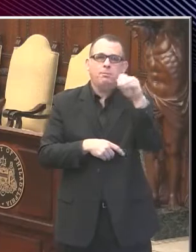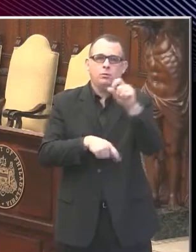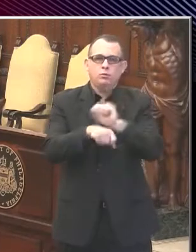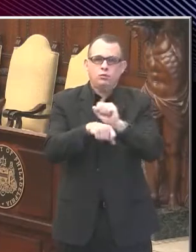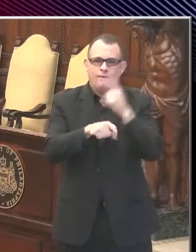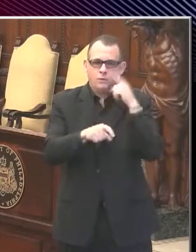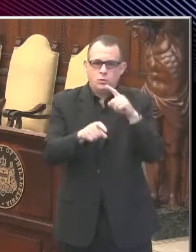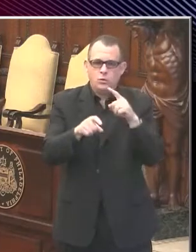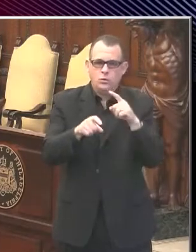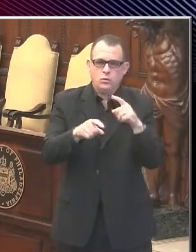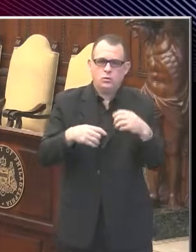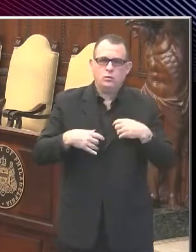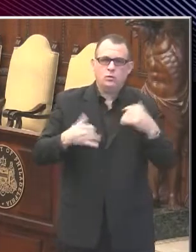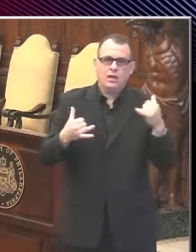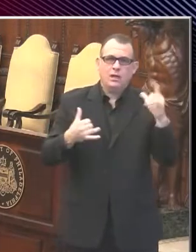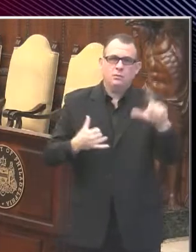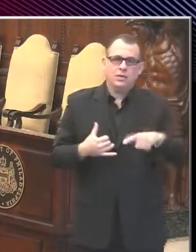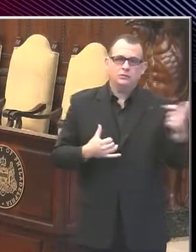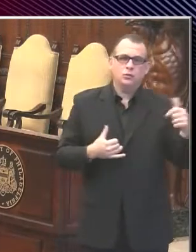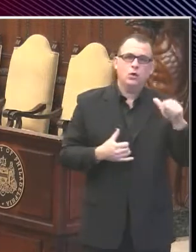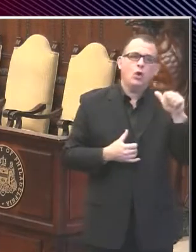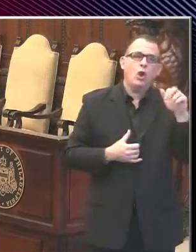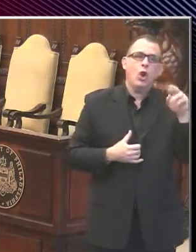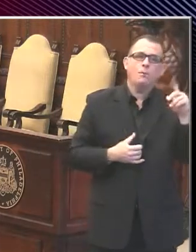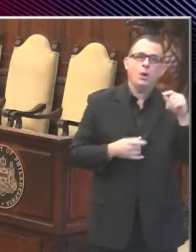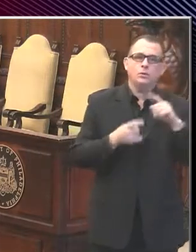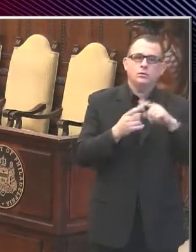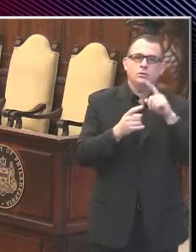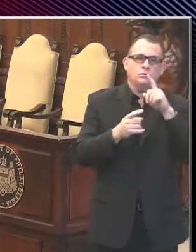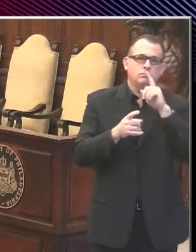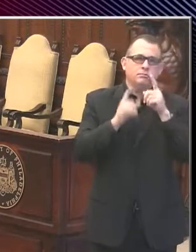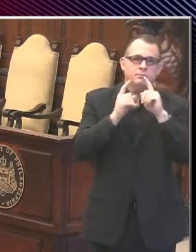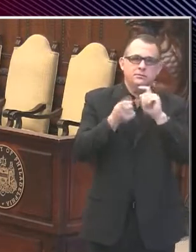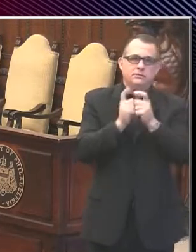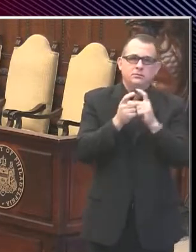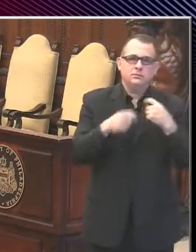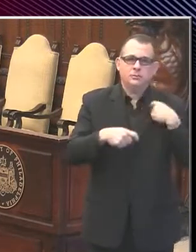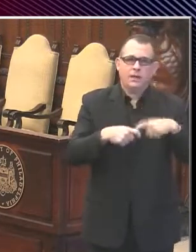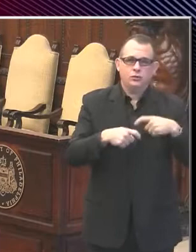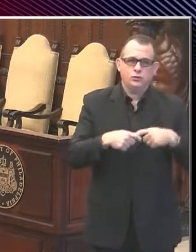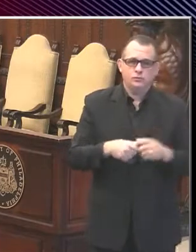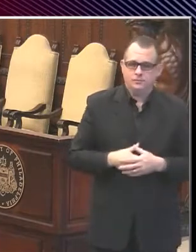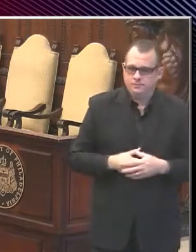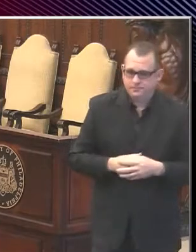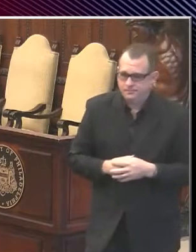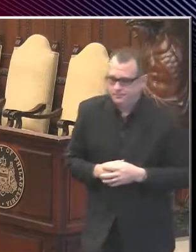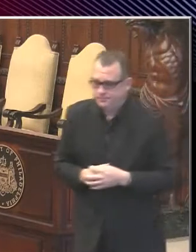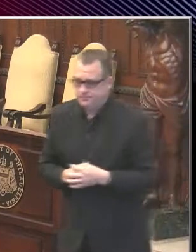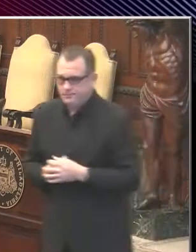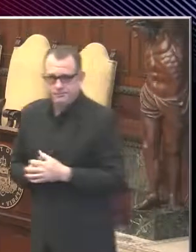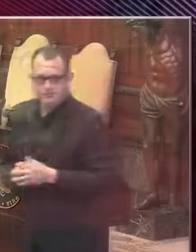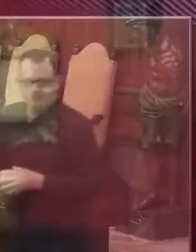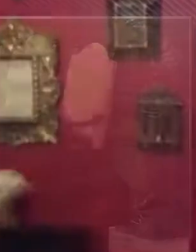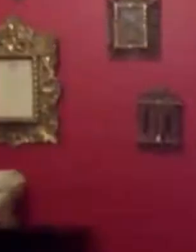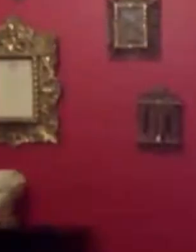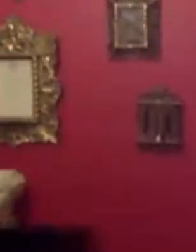the Spanish language translation of the mayor's and Dr. Farley's comments. Thank